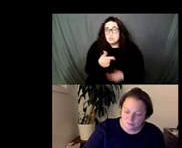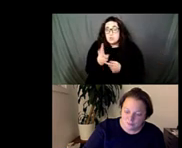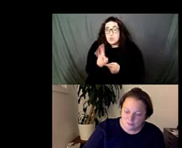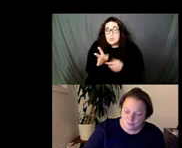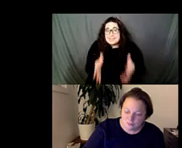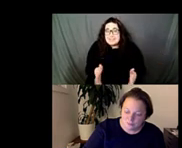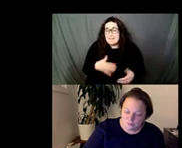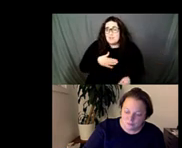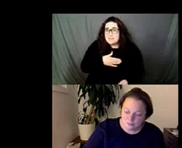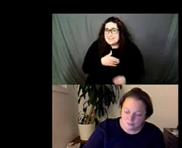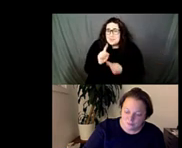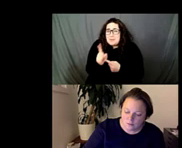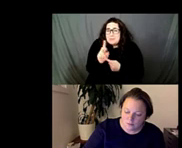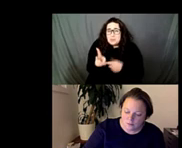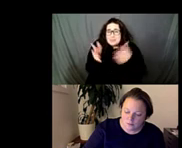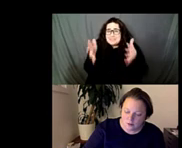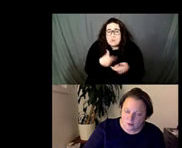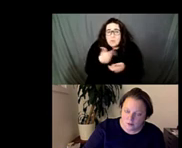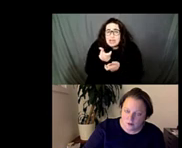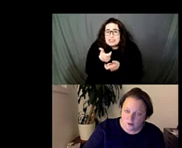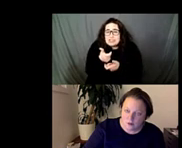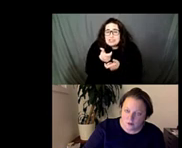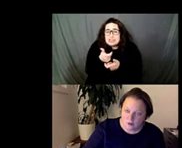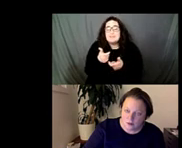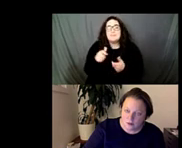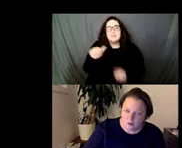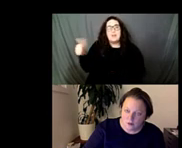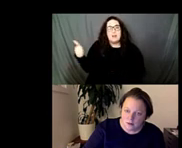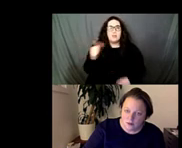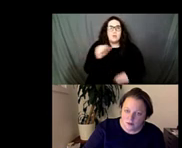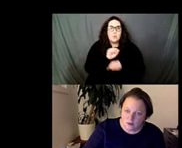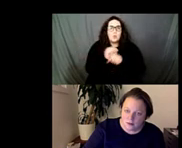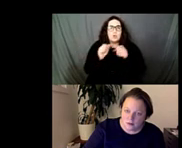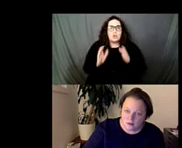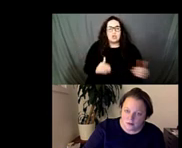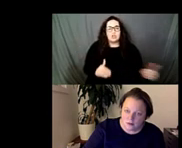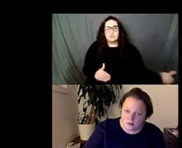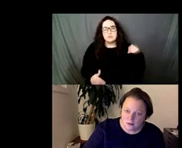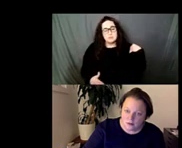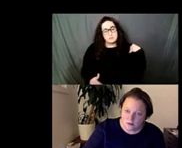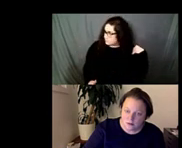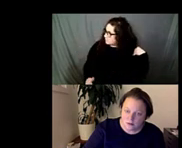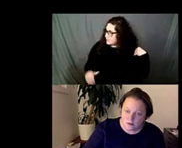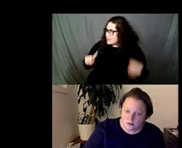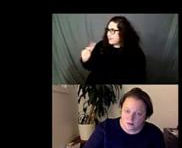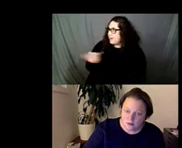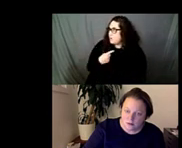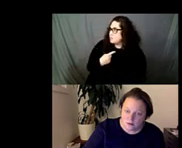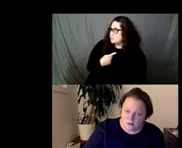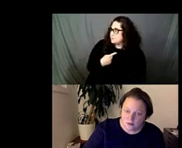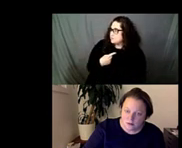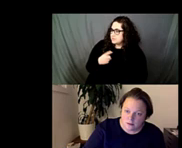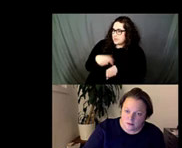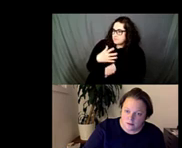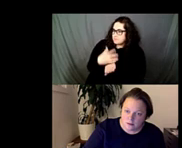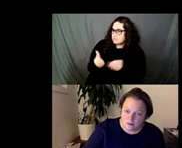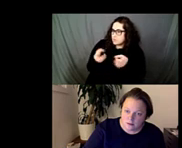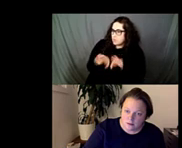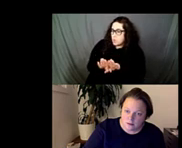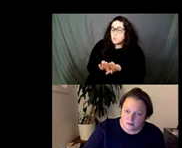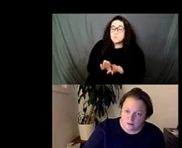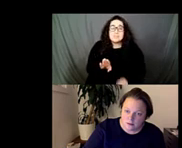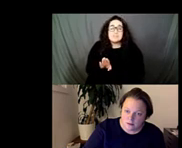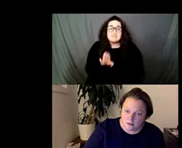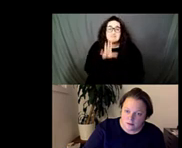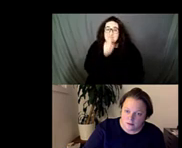let's just get our like one minute in and another docent came in who was very aggressive with us and was just it was it was pretty ugly and it